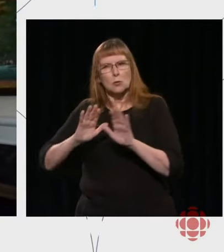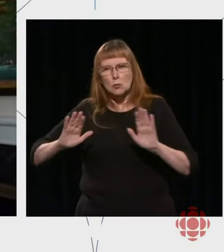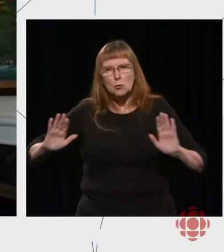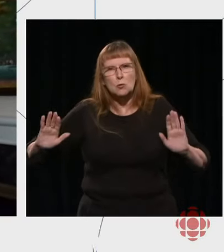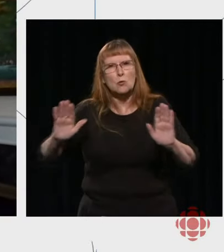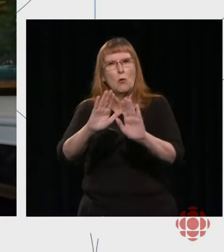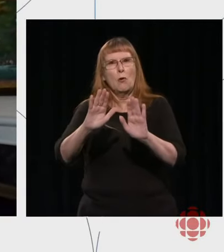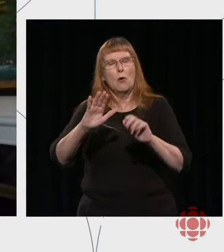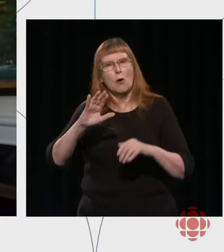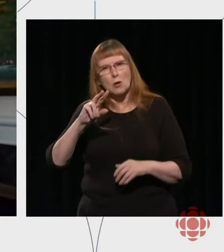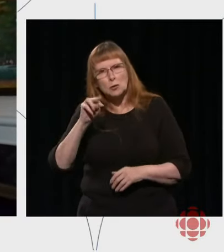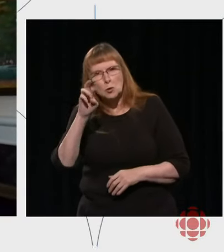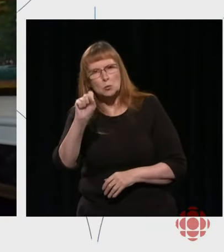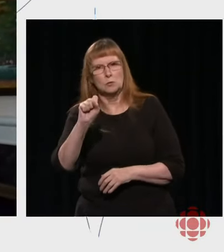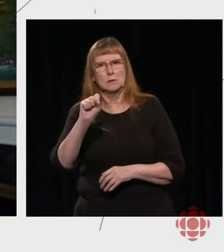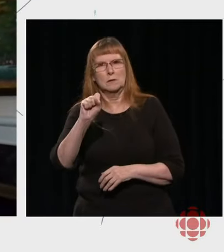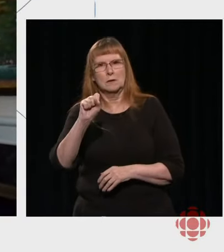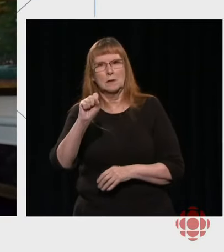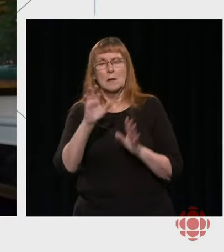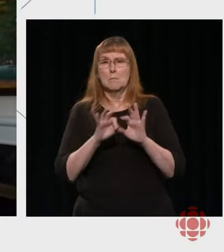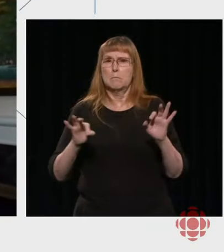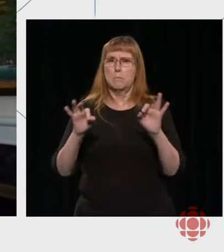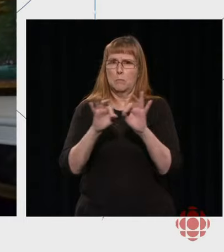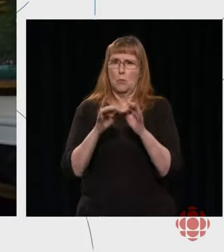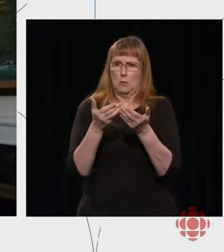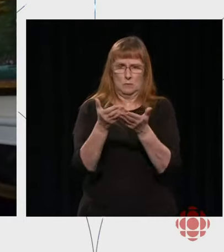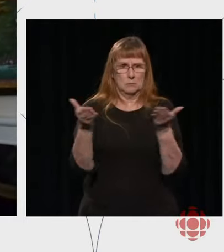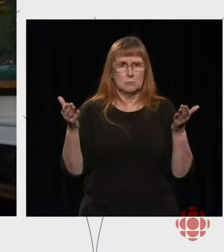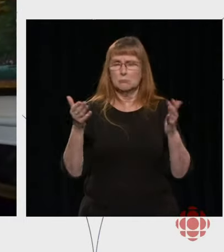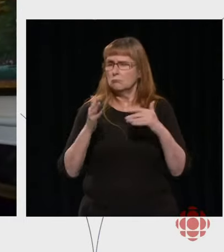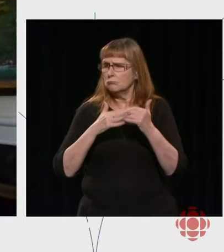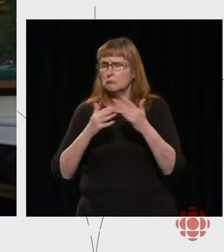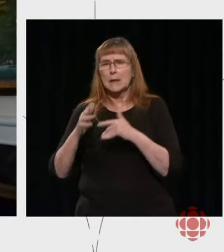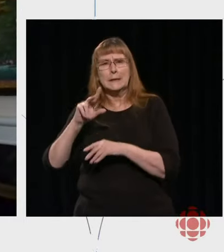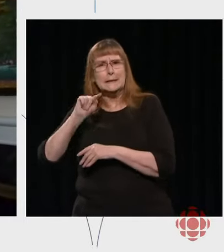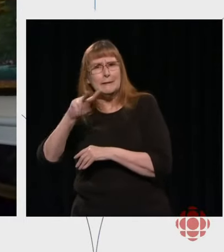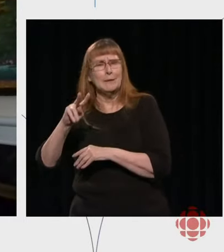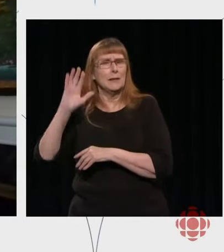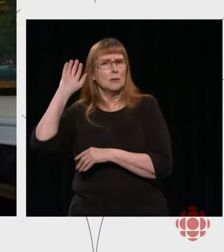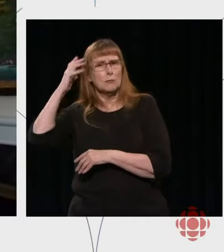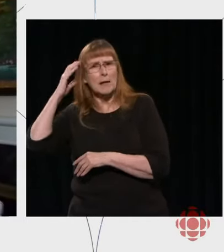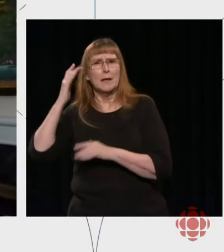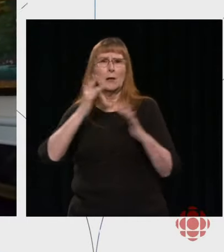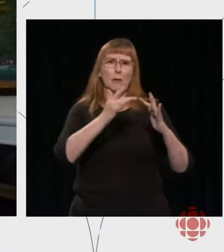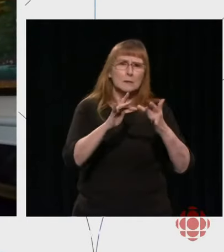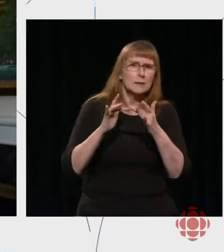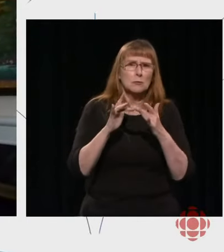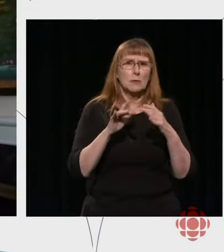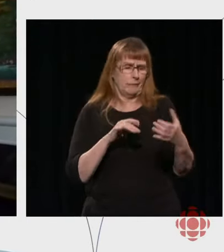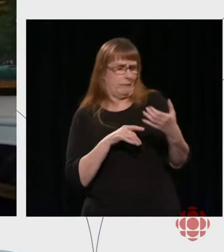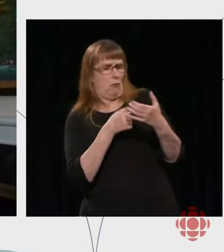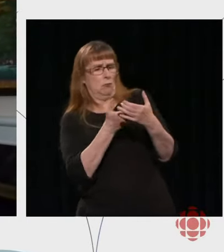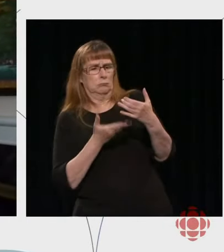to their public broadcaster across all these platforms in an increasingly